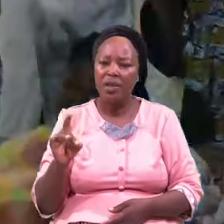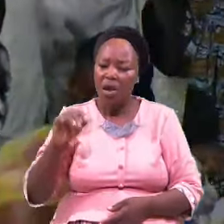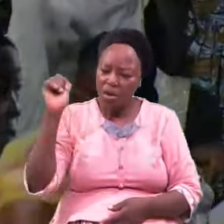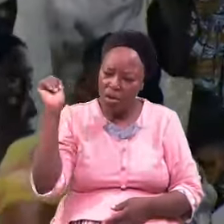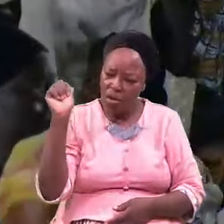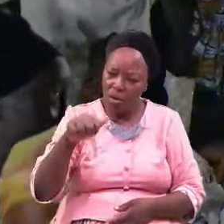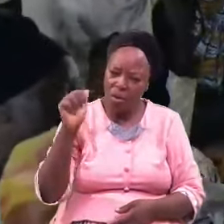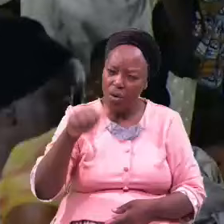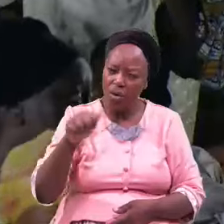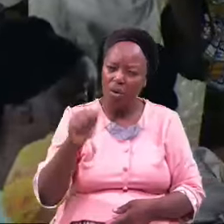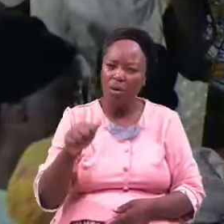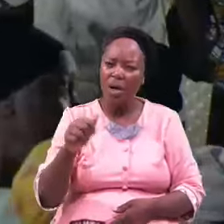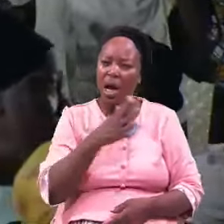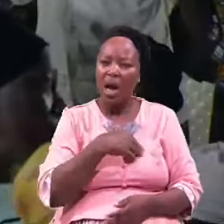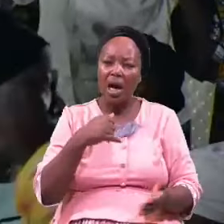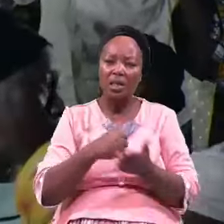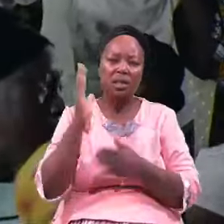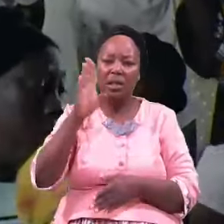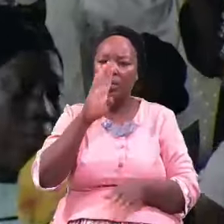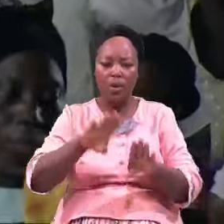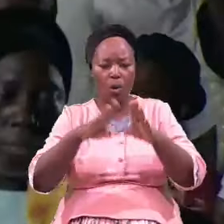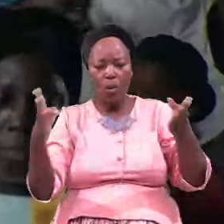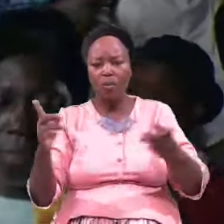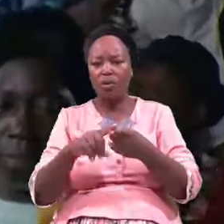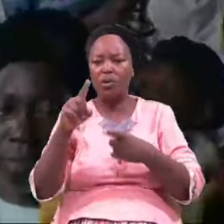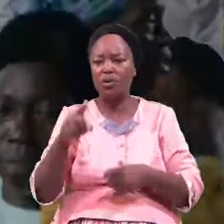And It Shall Be Opened Unto You